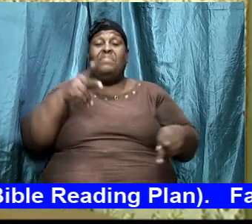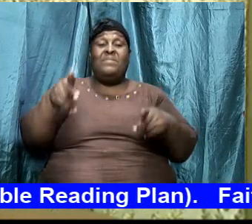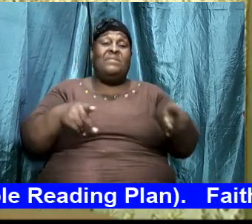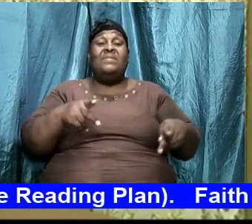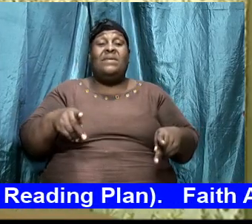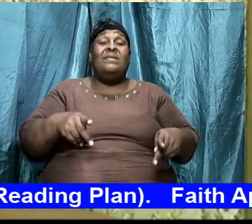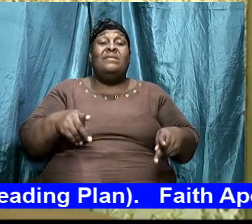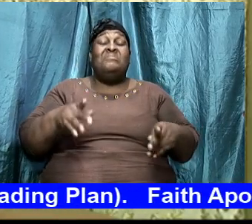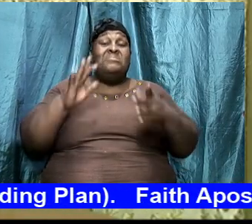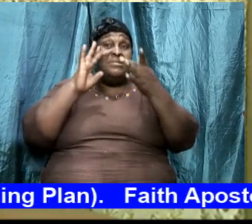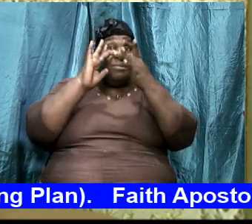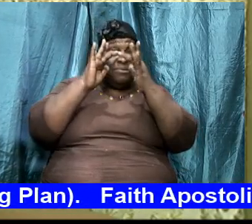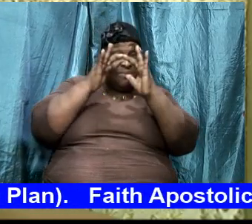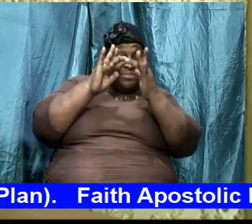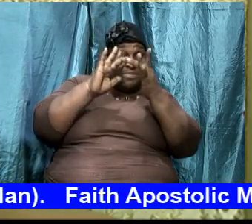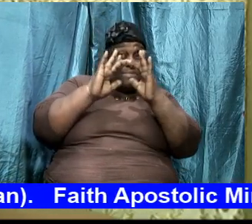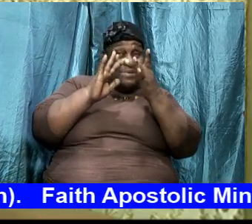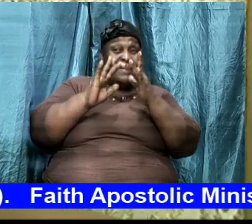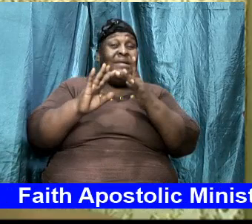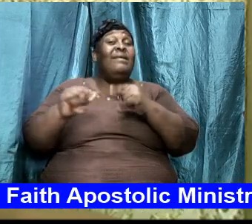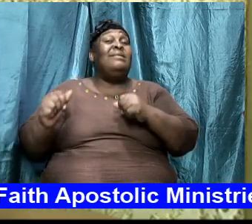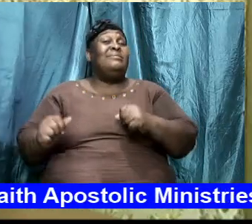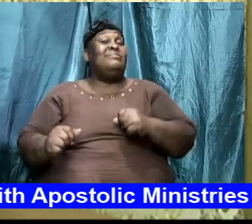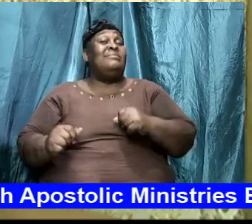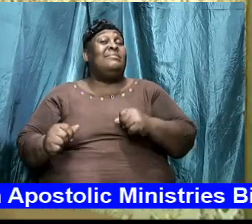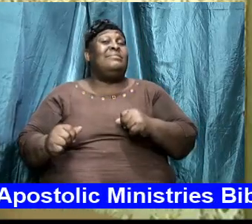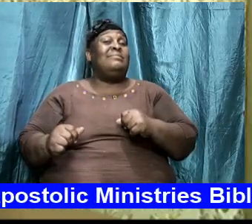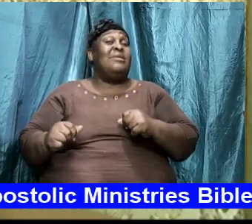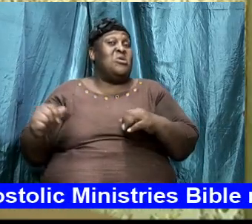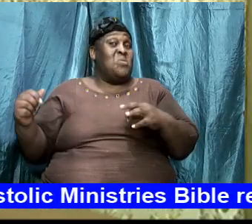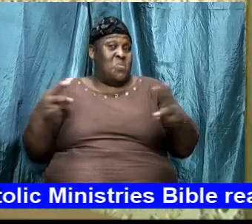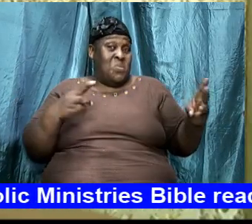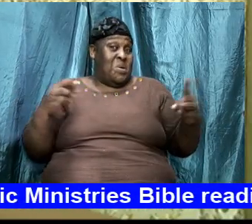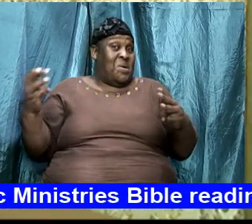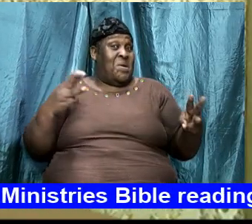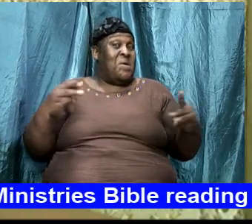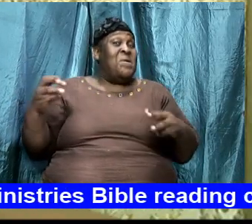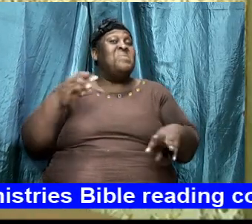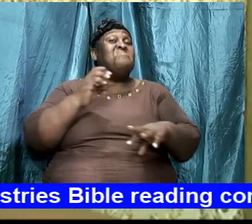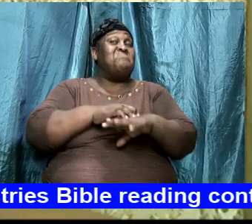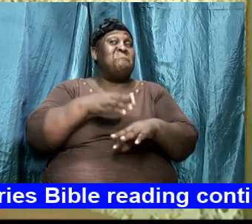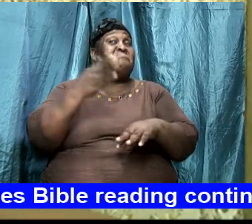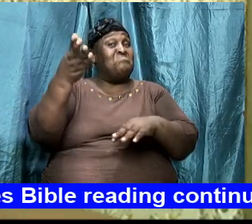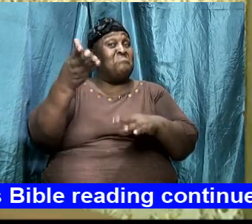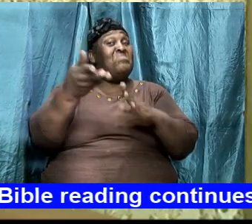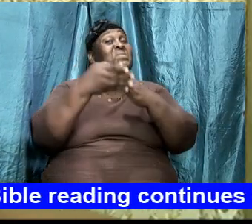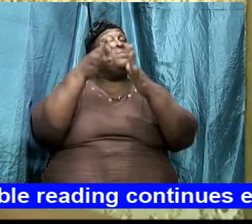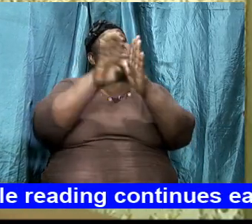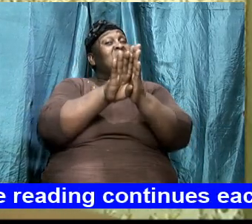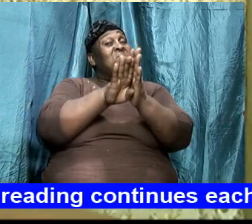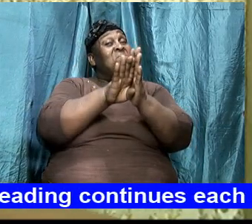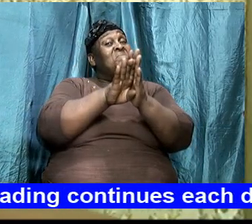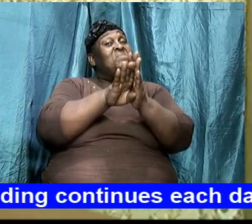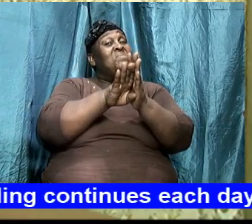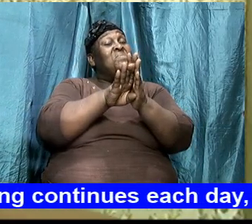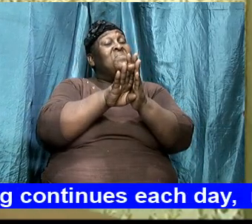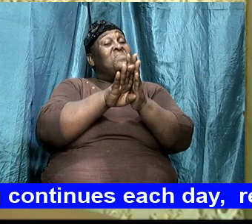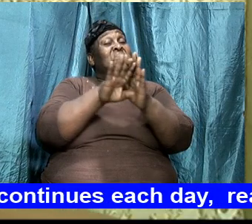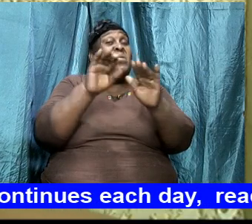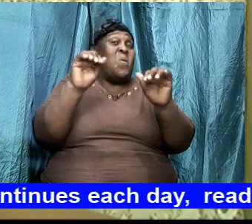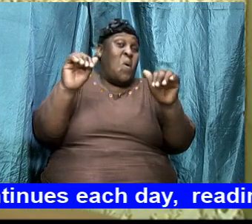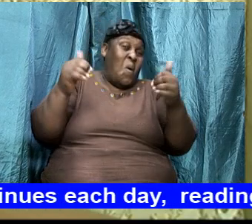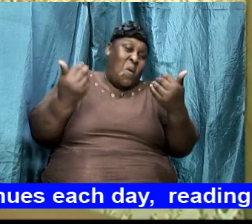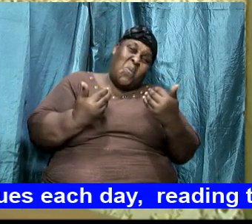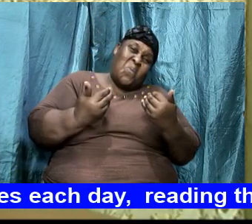are streaming and the battle is at your doorstep right now how is it that you are dealing with it